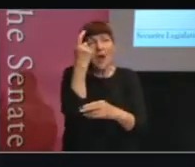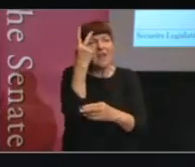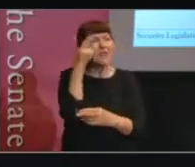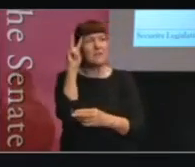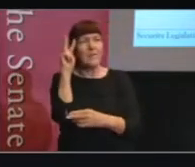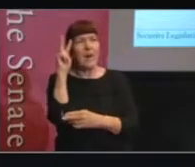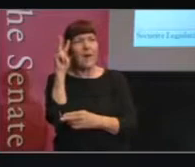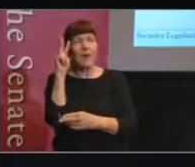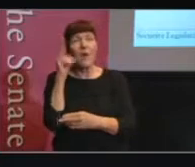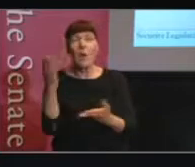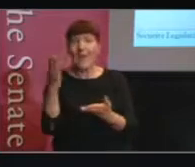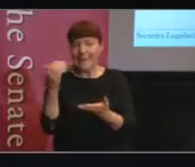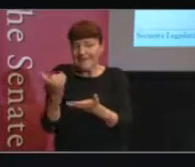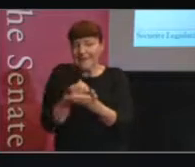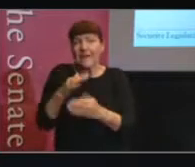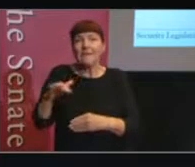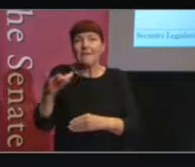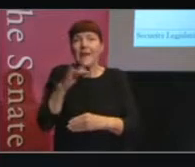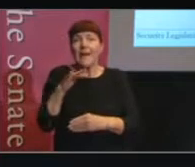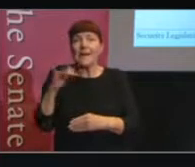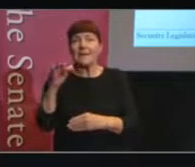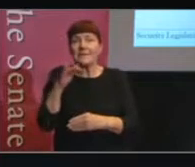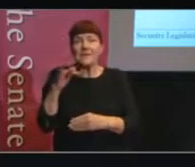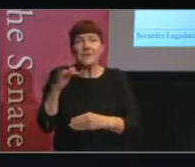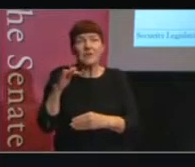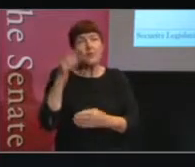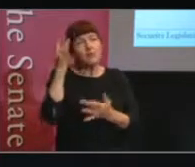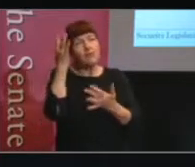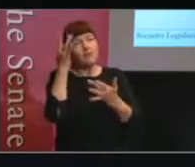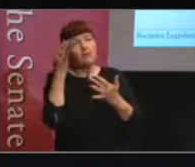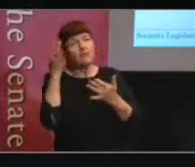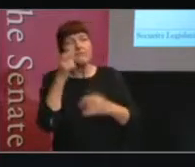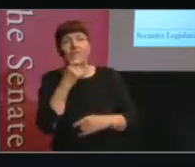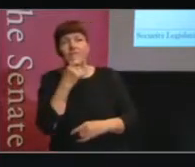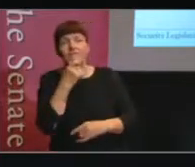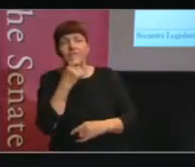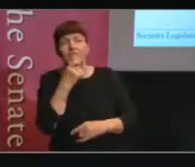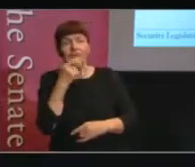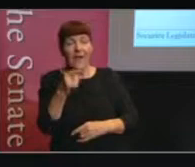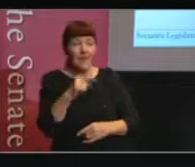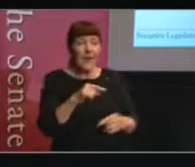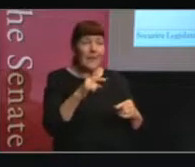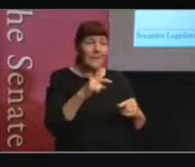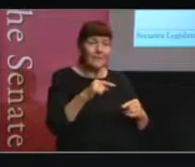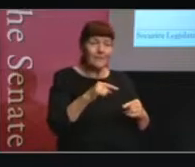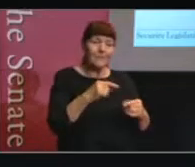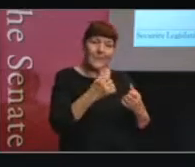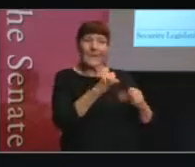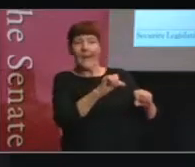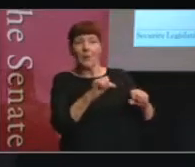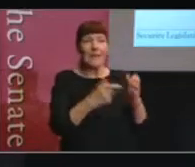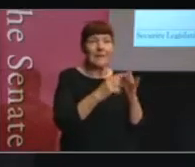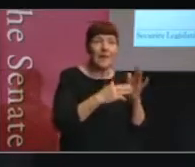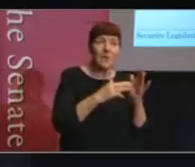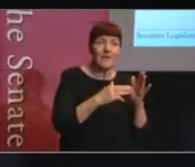And to kind of rub off some of the rough edges of the counter-terrorism law in terms of rights protection.